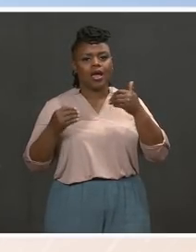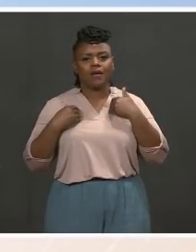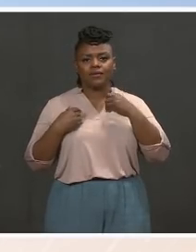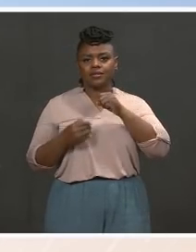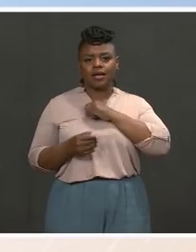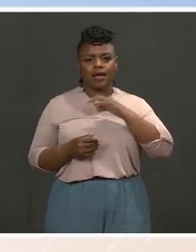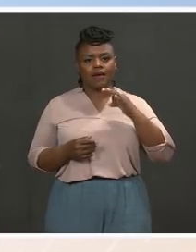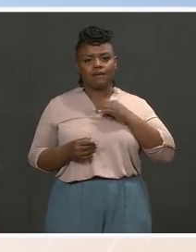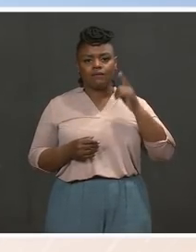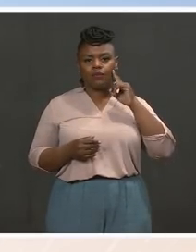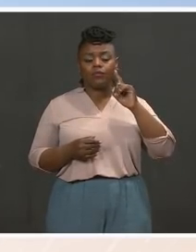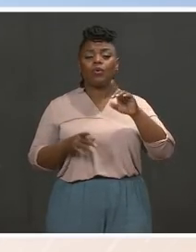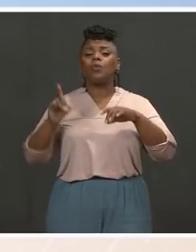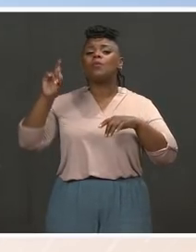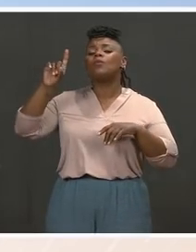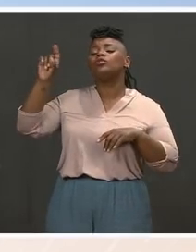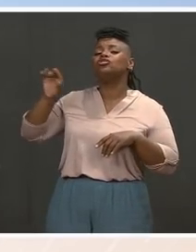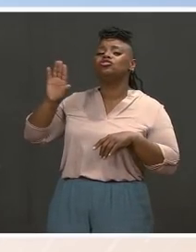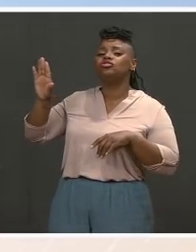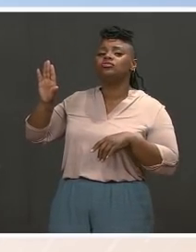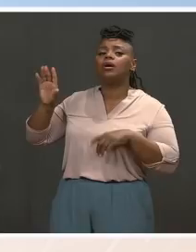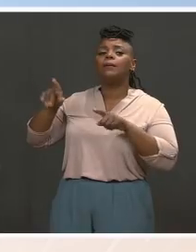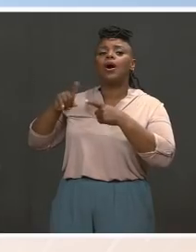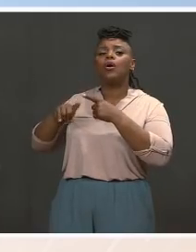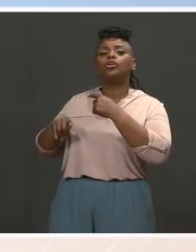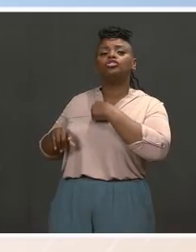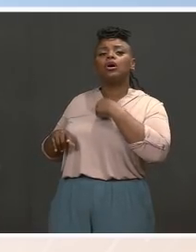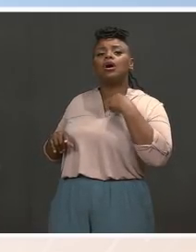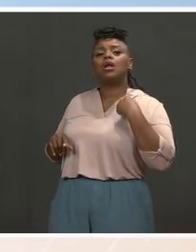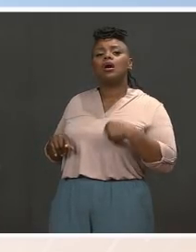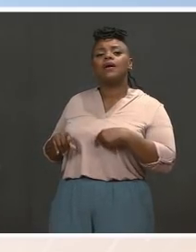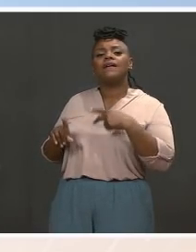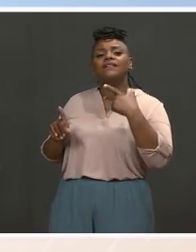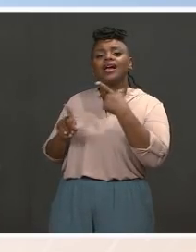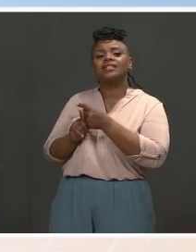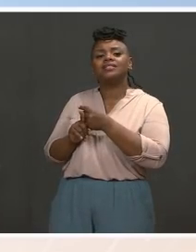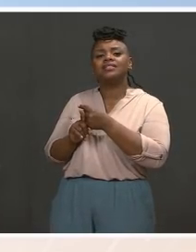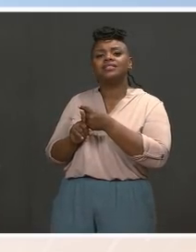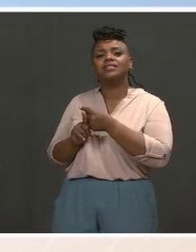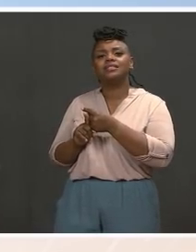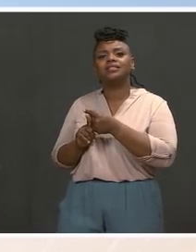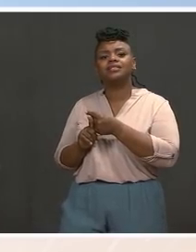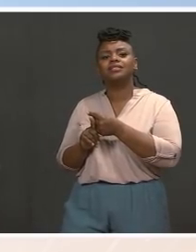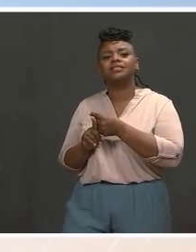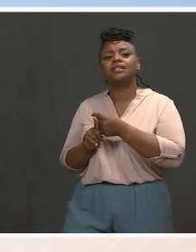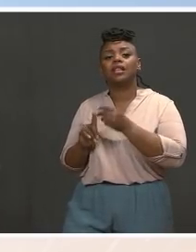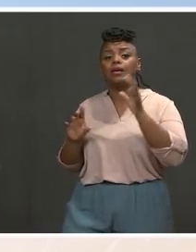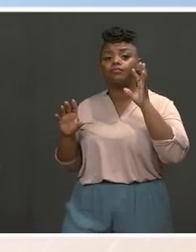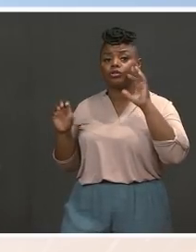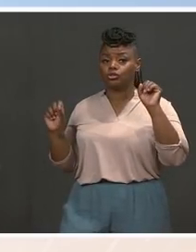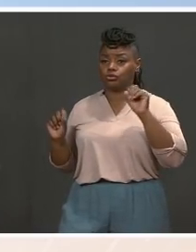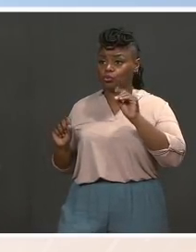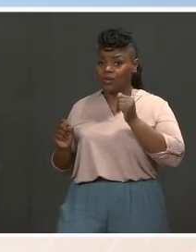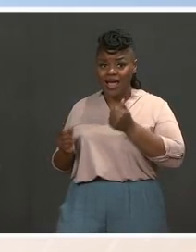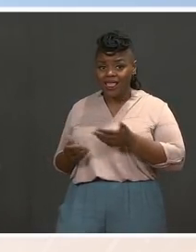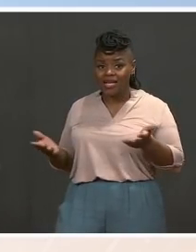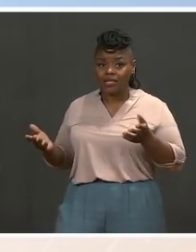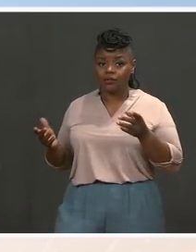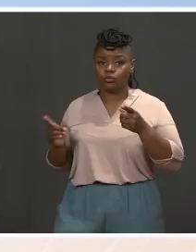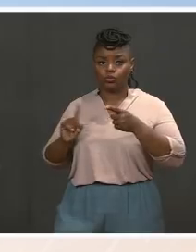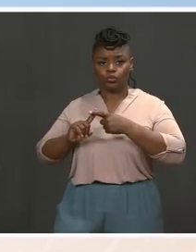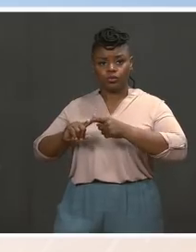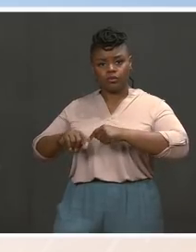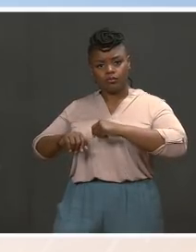Jen, can I have one more question on China vaccine diplomacy? Is the administration doing anything specific to push back against requirements